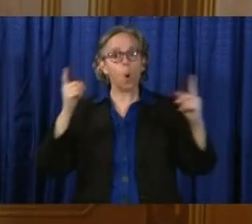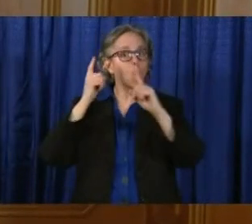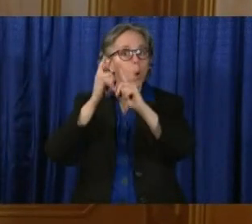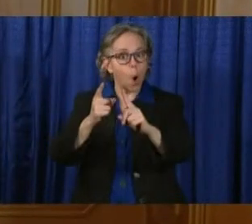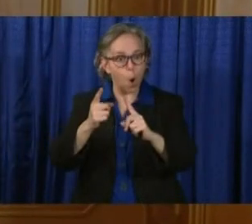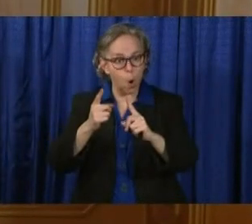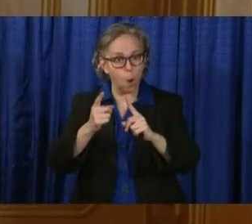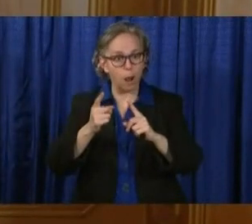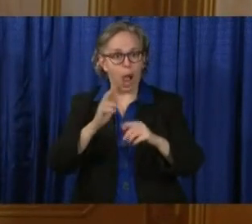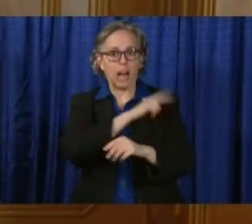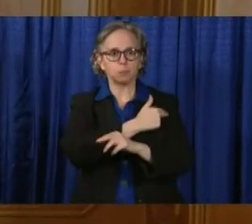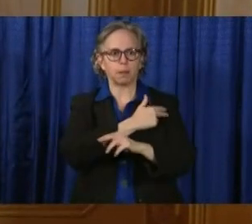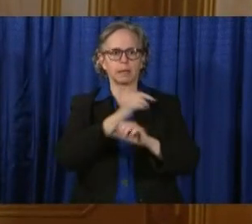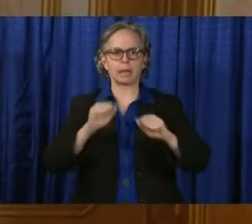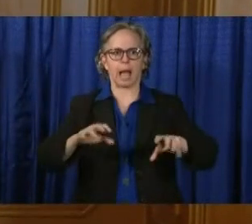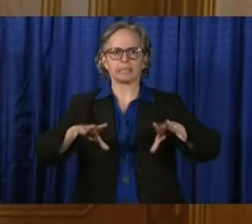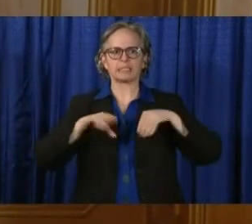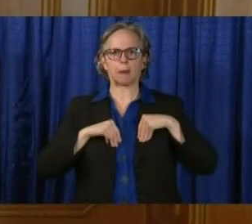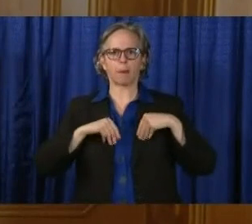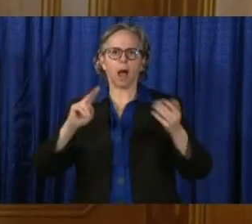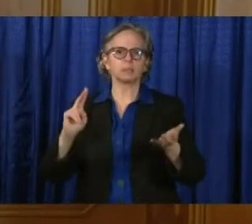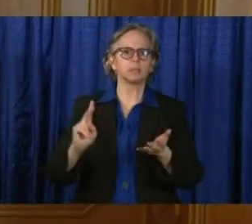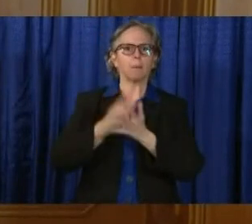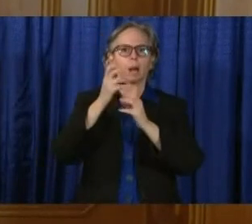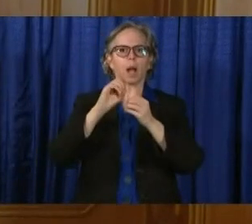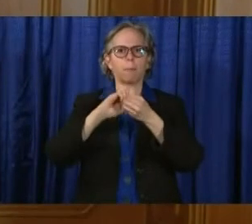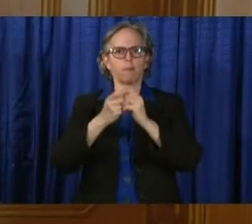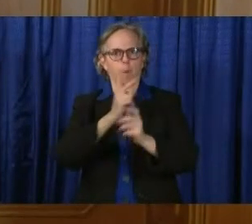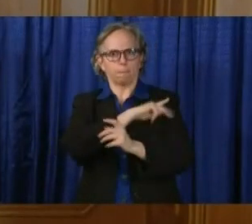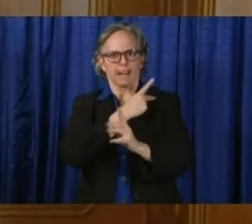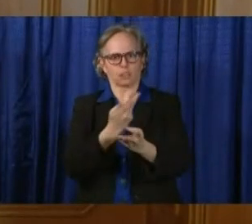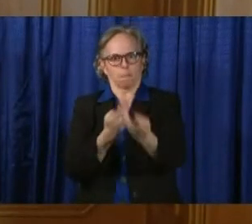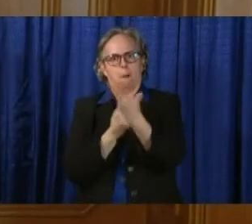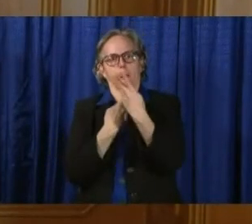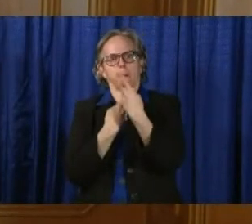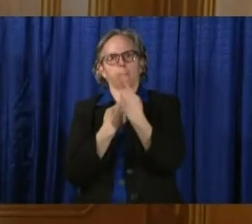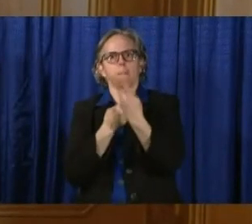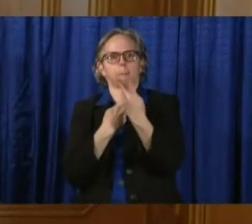of the people that may be coming in.